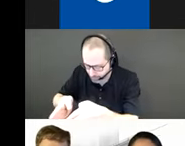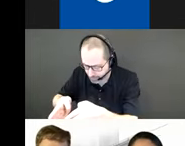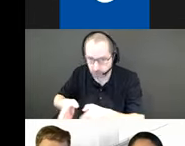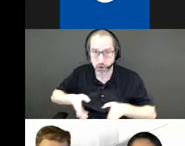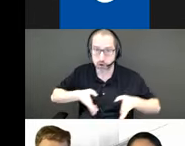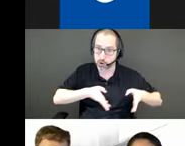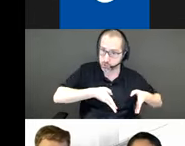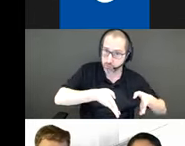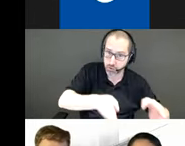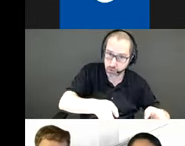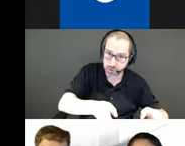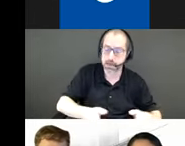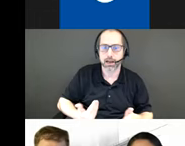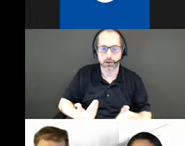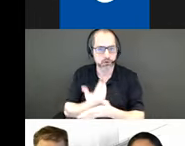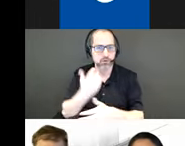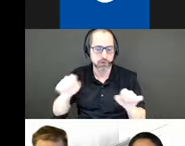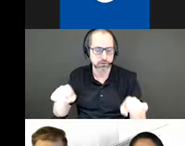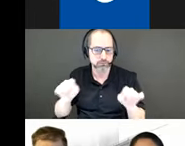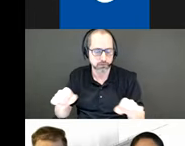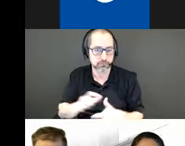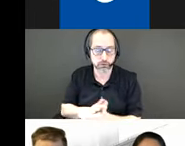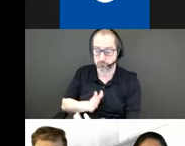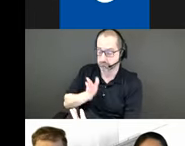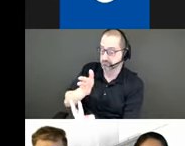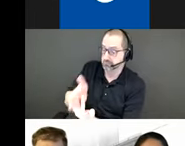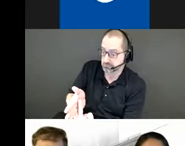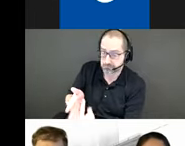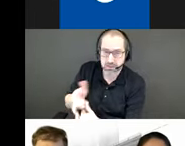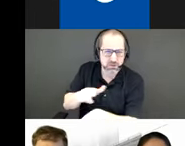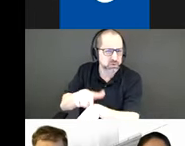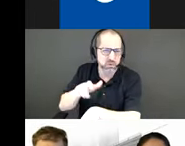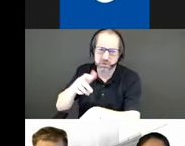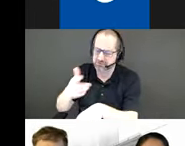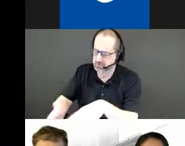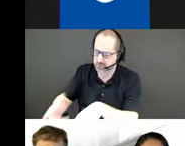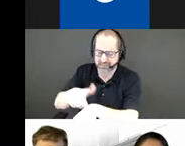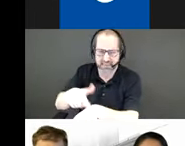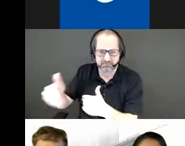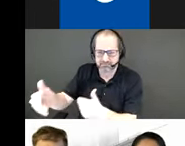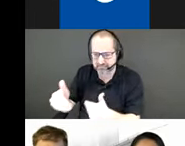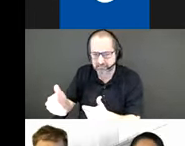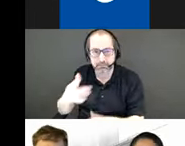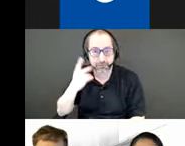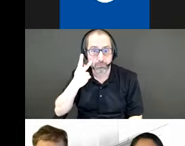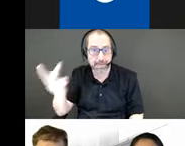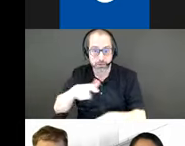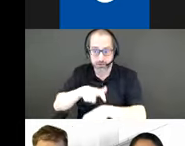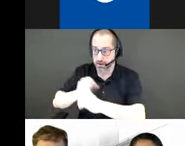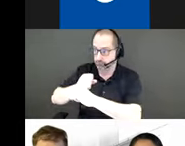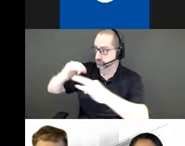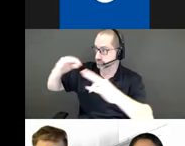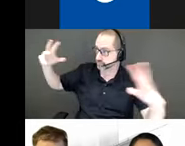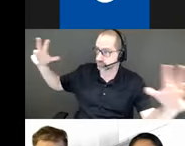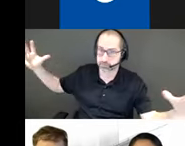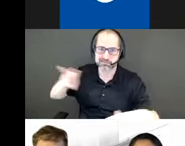Our intervention is a fleeting one within the longer geological timescale of retreating glaciers and freshwater lakes, and within the